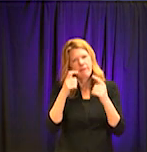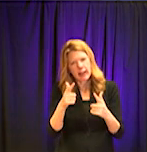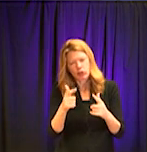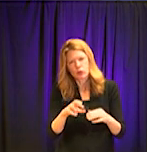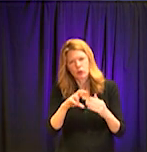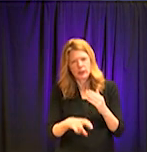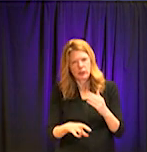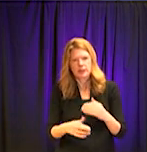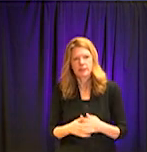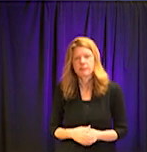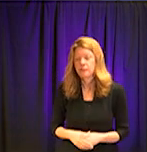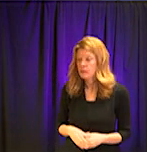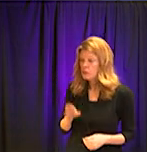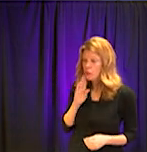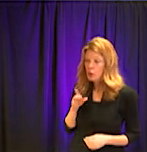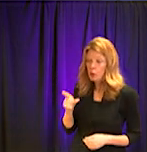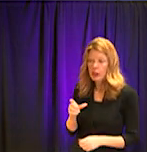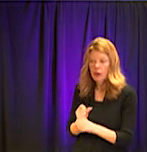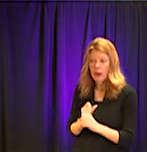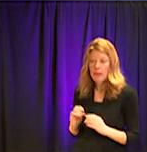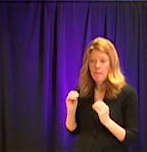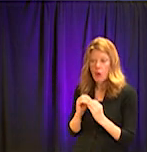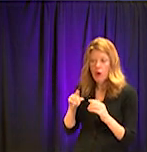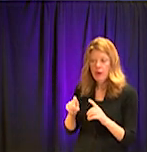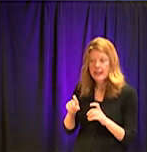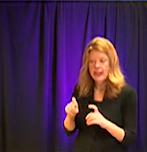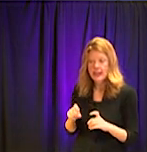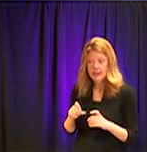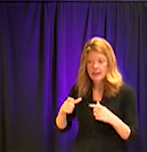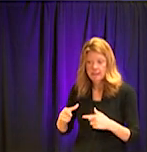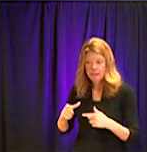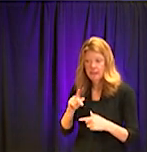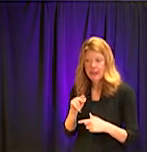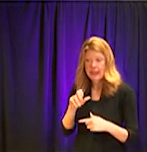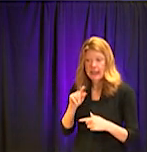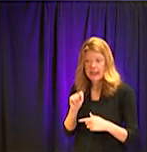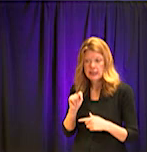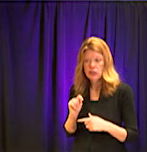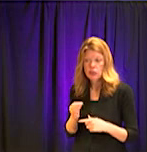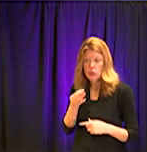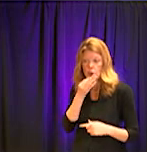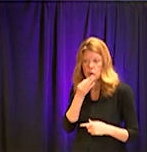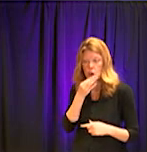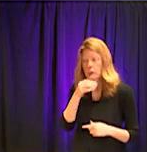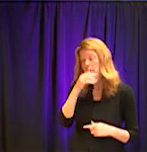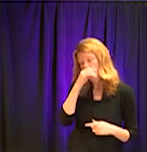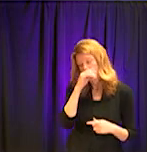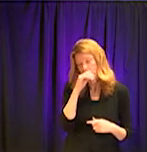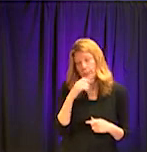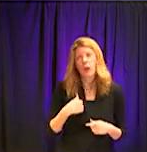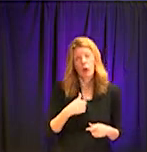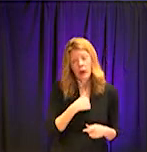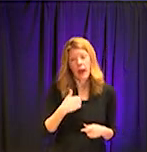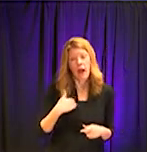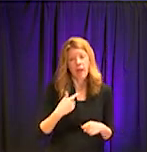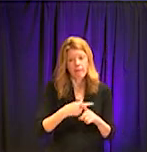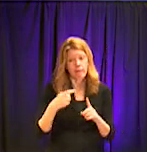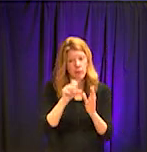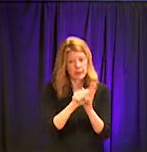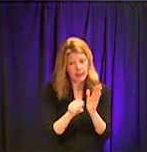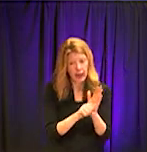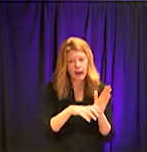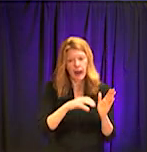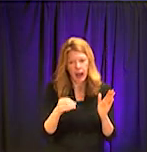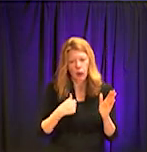test kits? Yes. In, in greater numbers? Well, we have the ones that are coming from the state, but we can also utilize private labs.